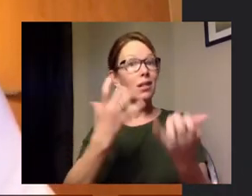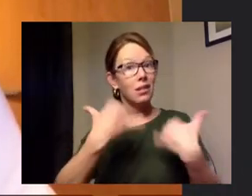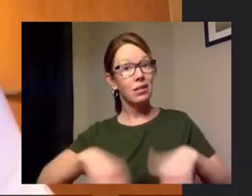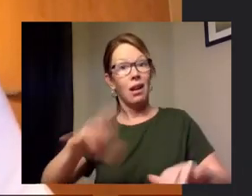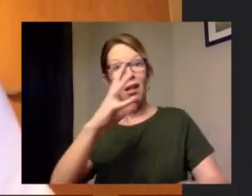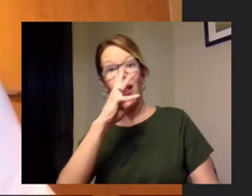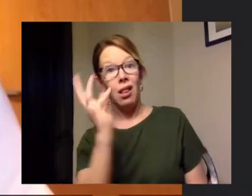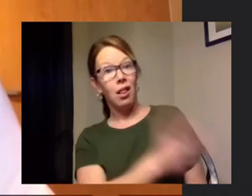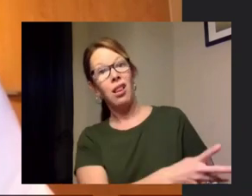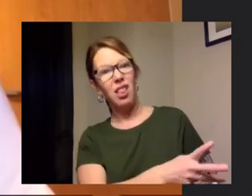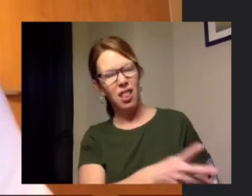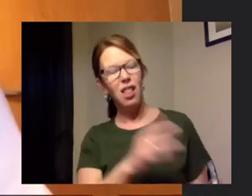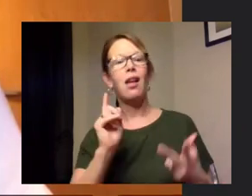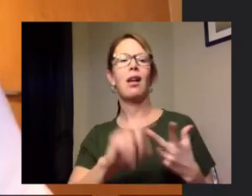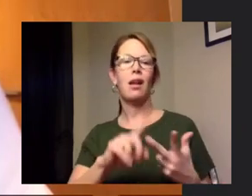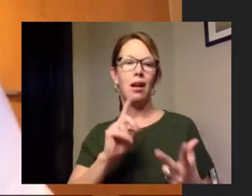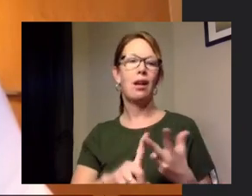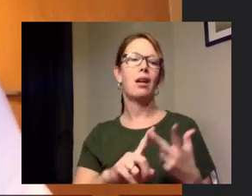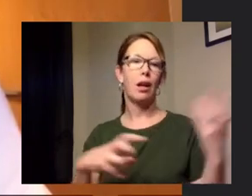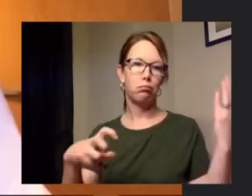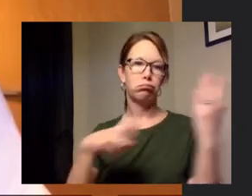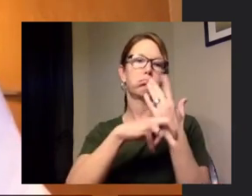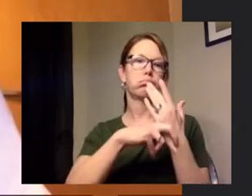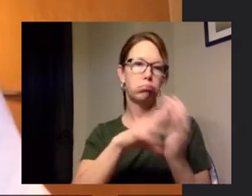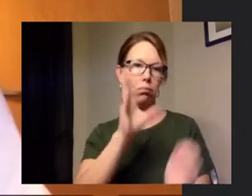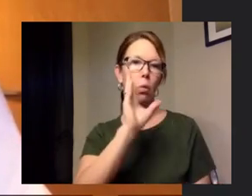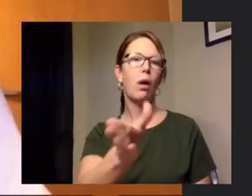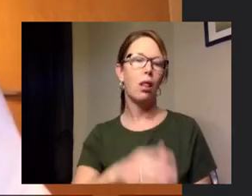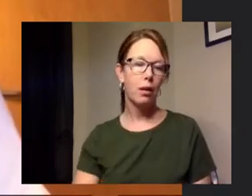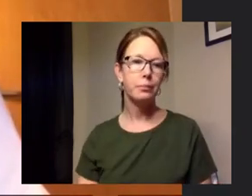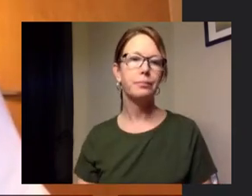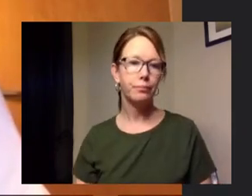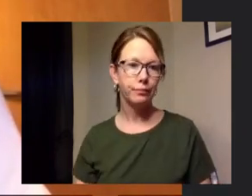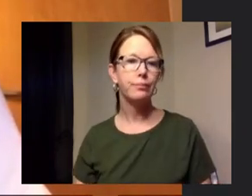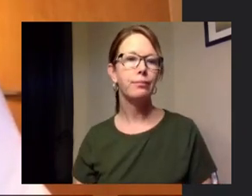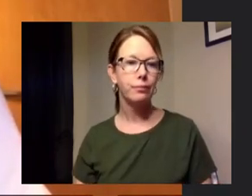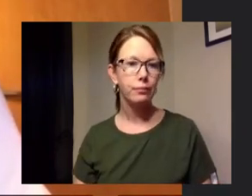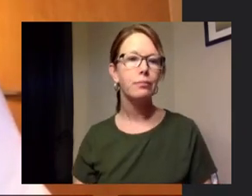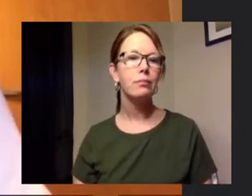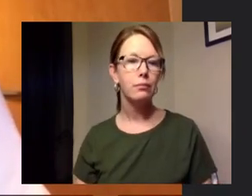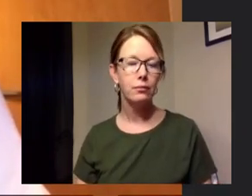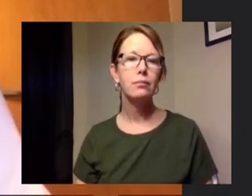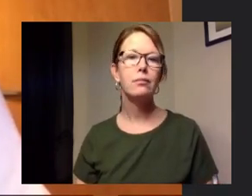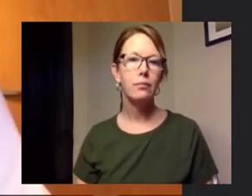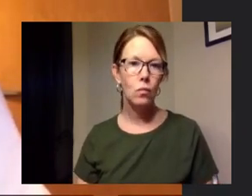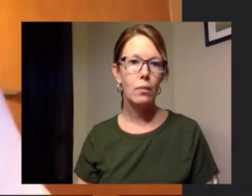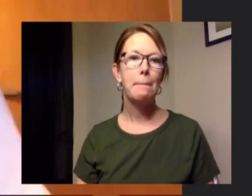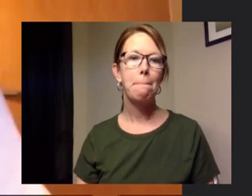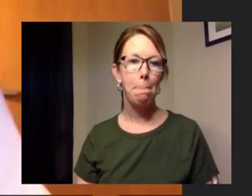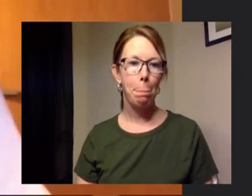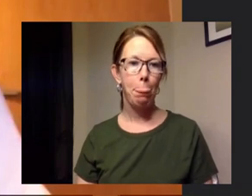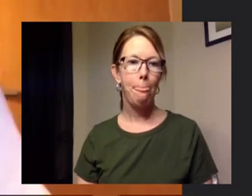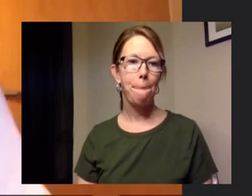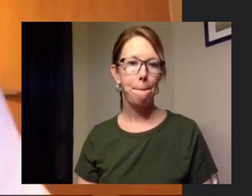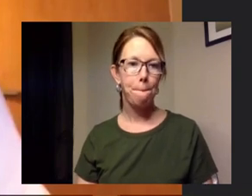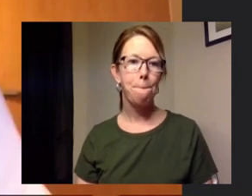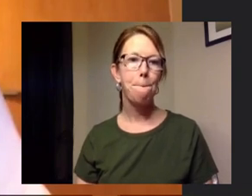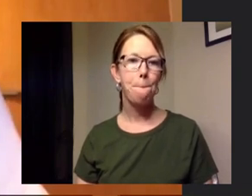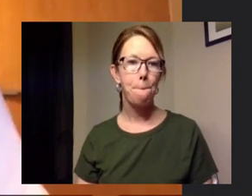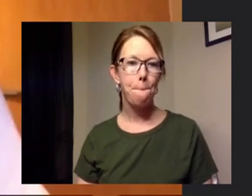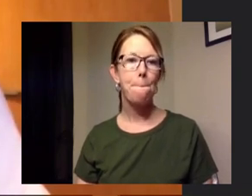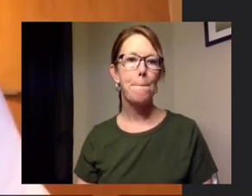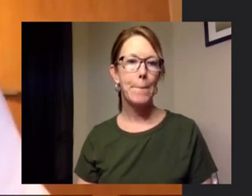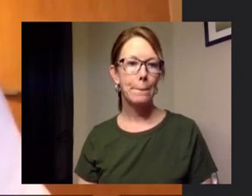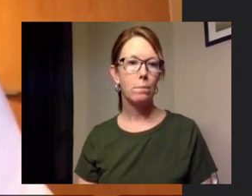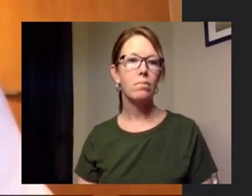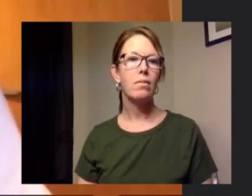third we will issue this citation and they will be um we will forward that